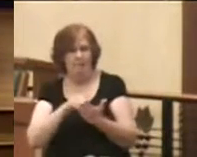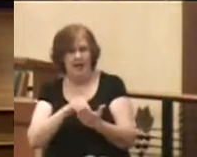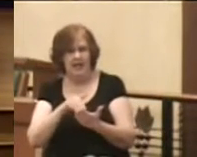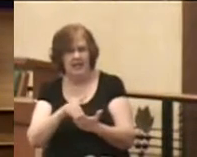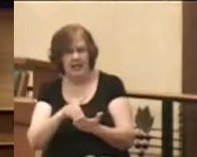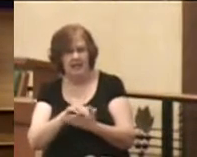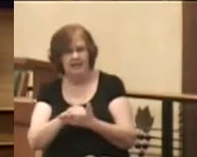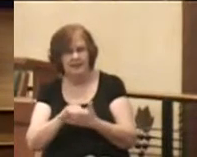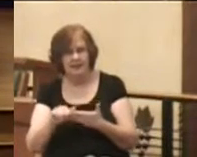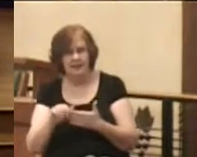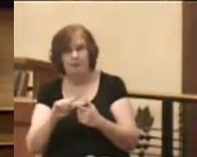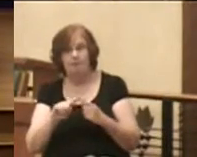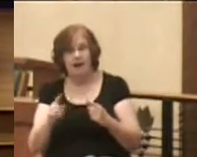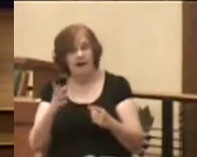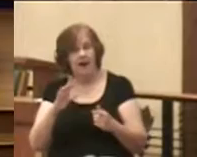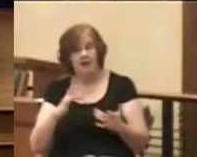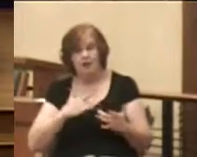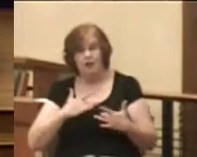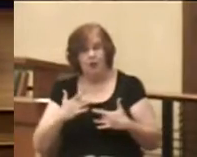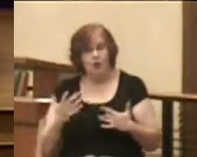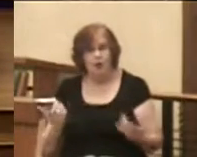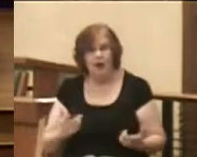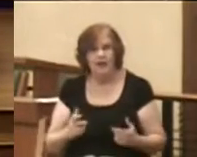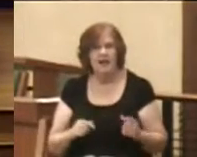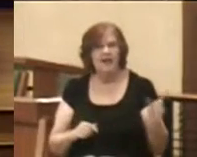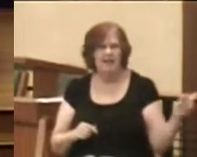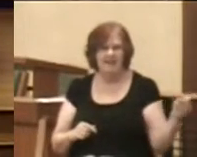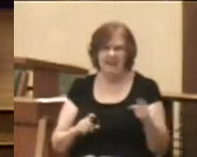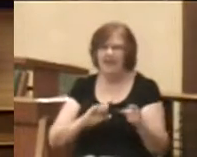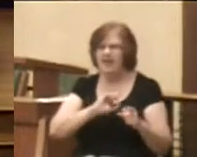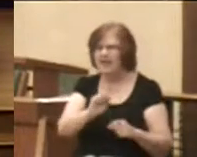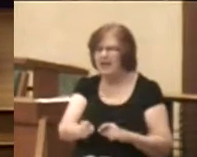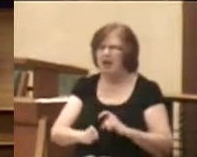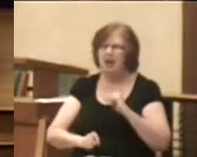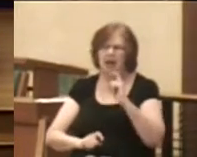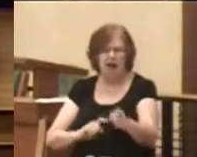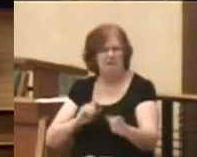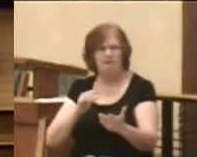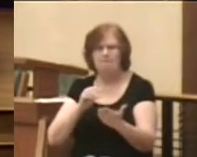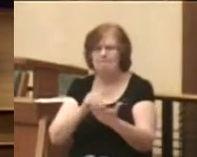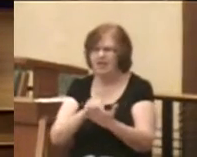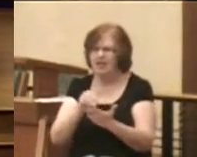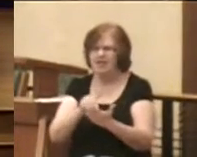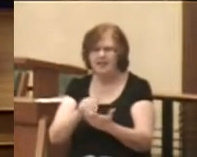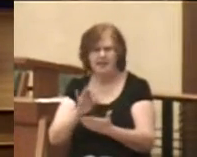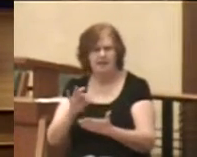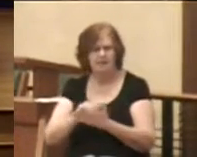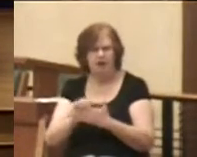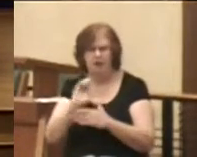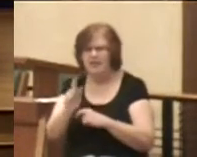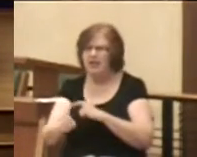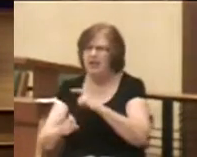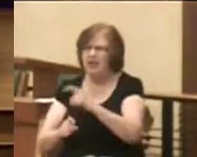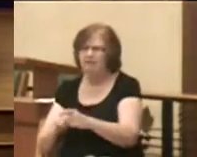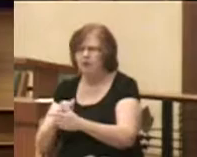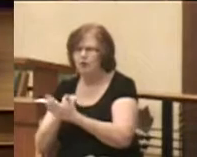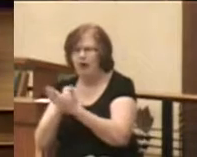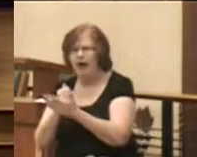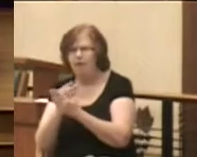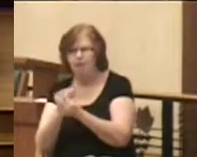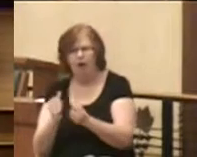But God does care that they are giving away billions of those dollars to try and help eradicate